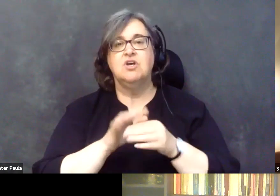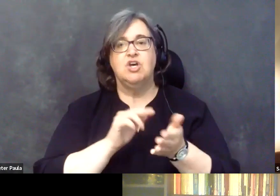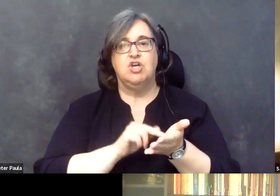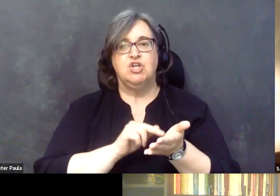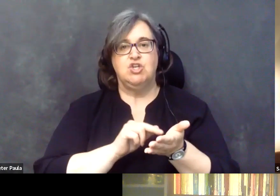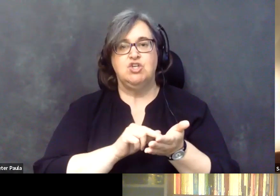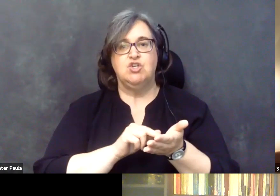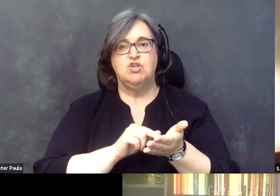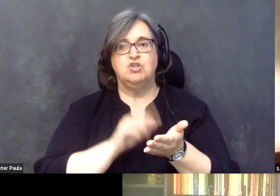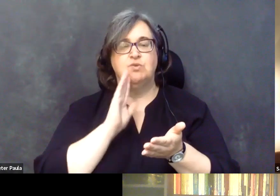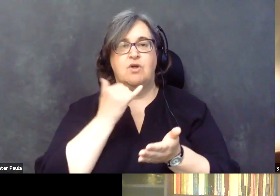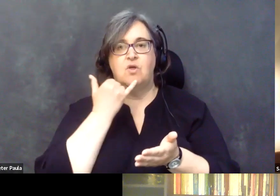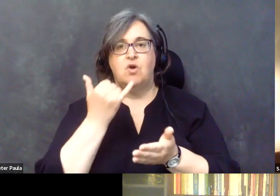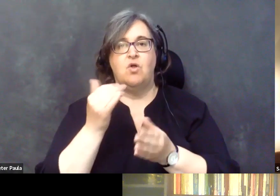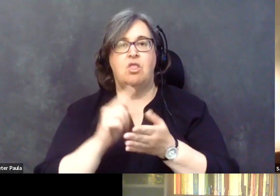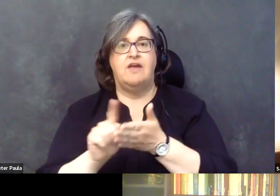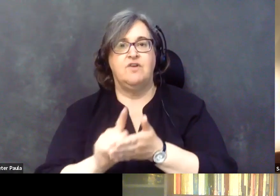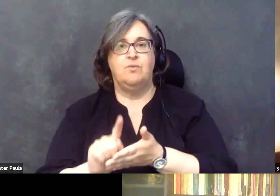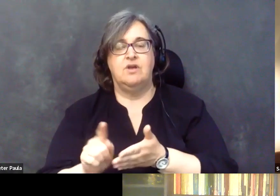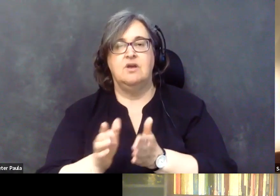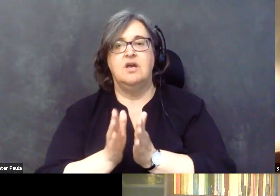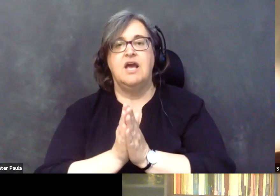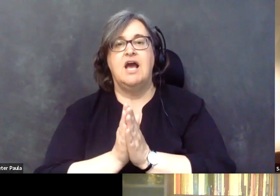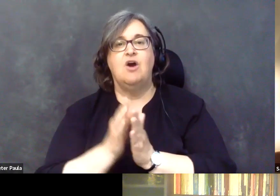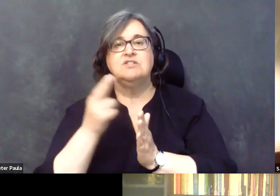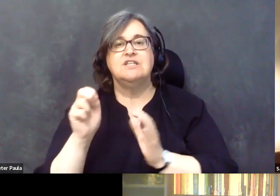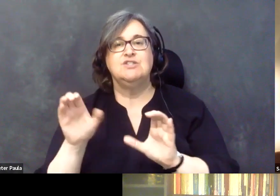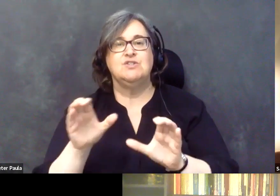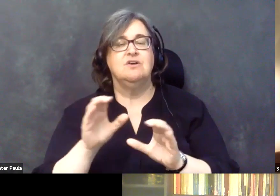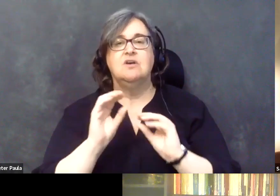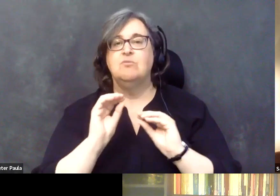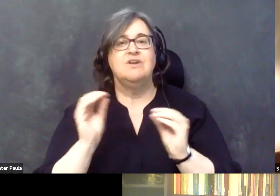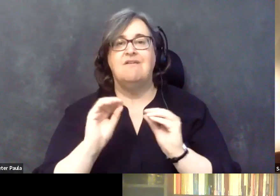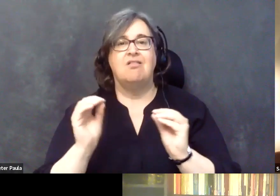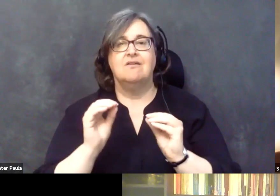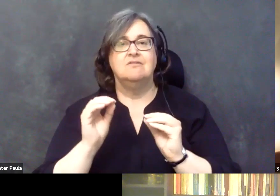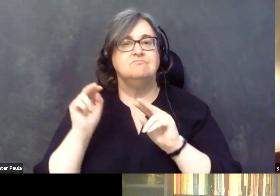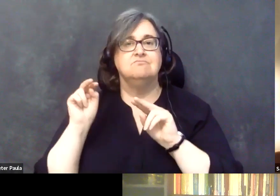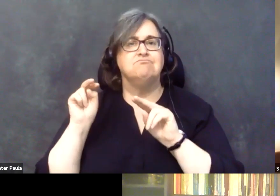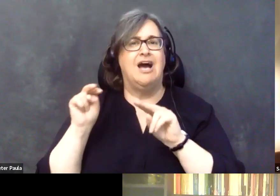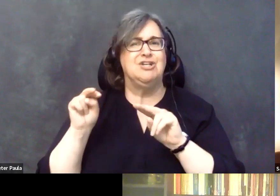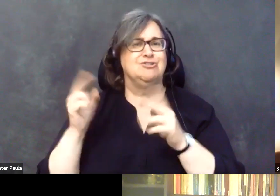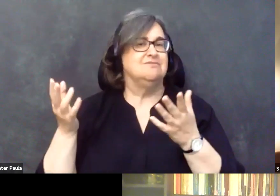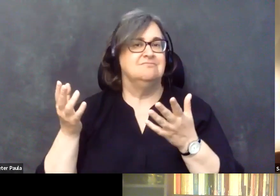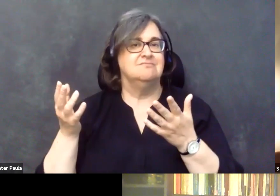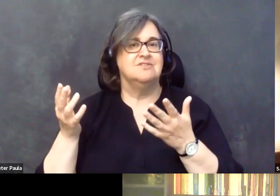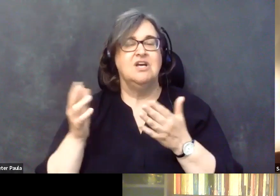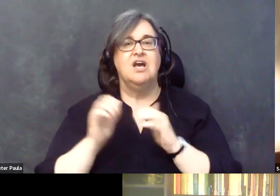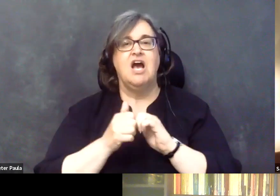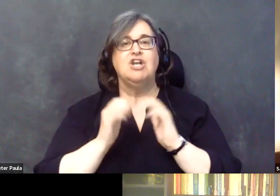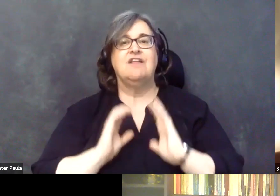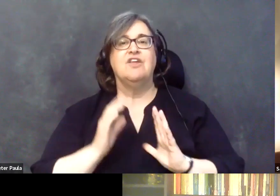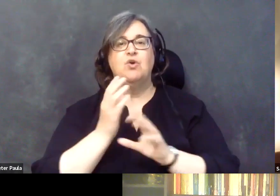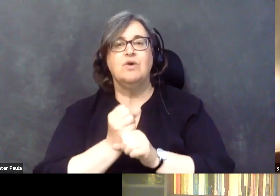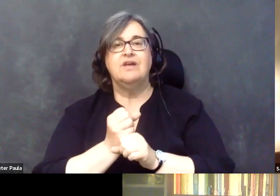does a call weekly and asks how he's doing, but nothing is actually monitored. So how does the client